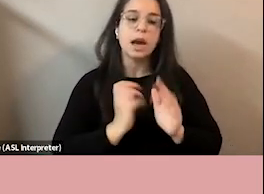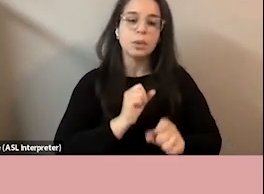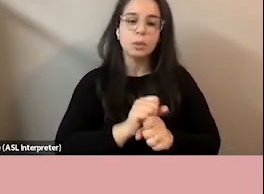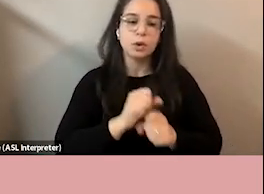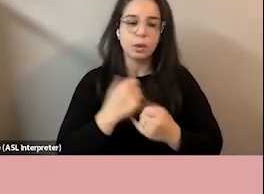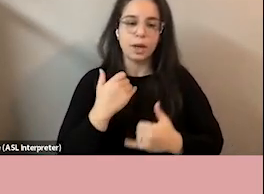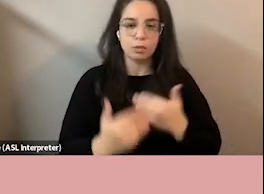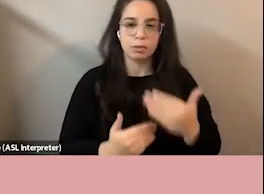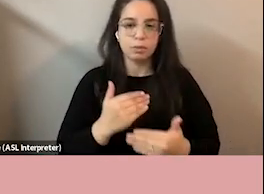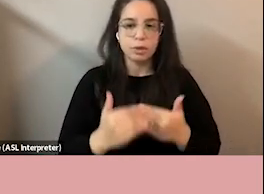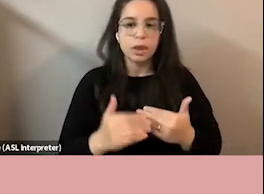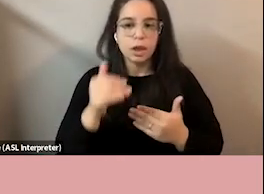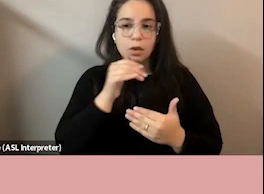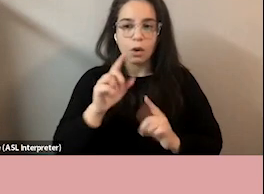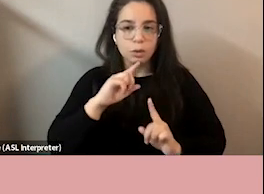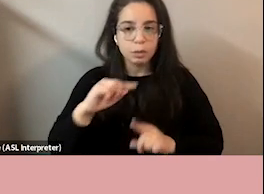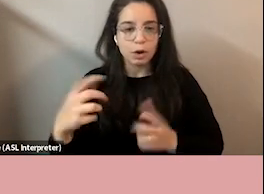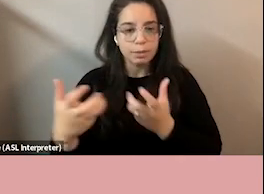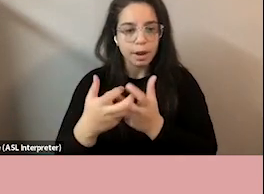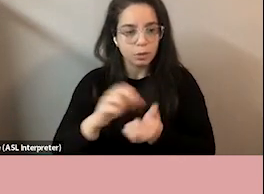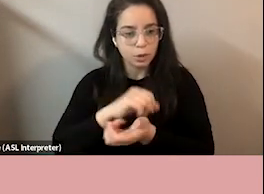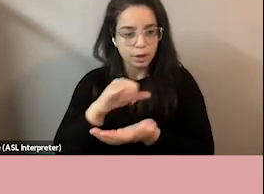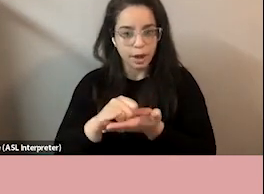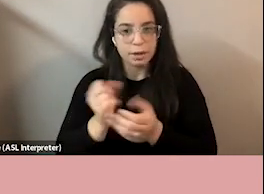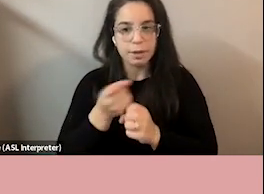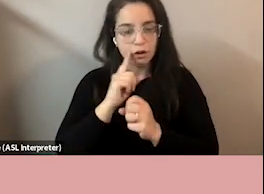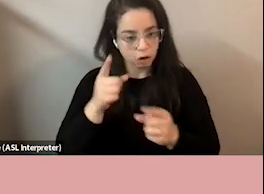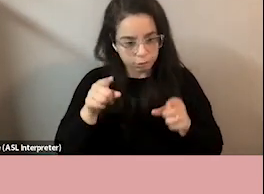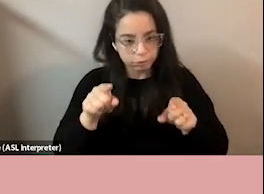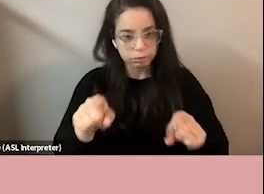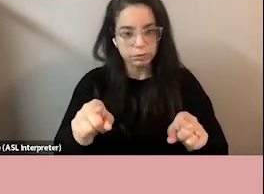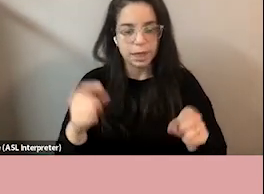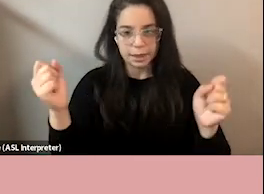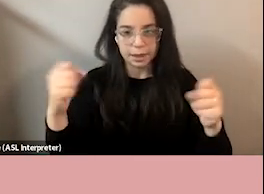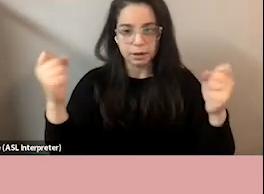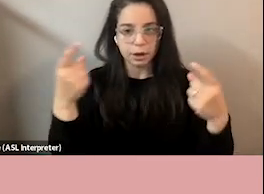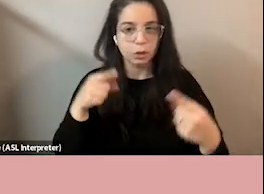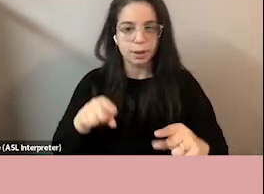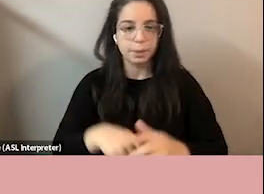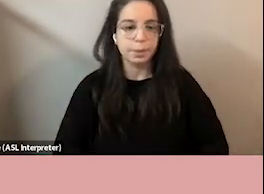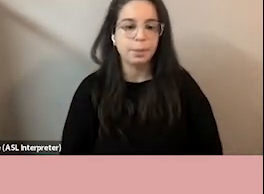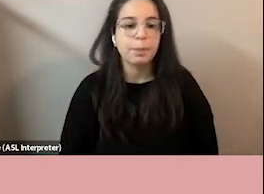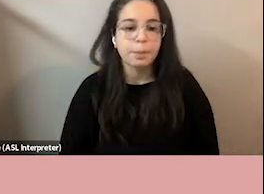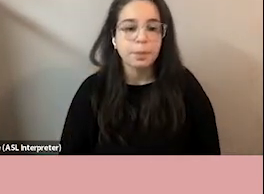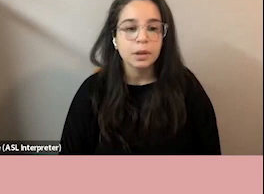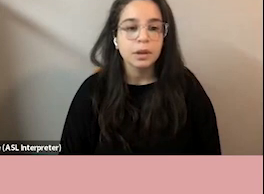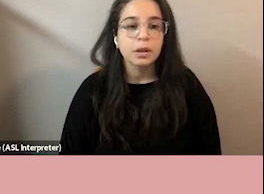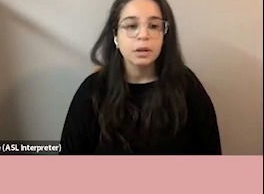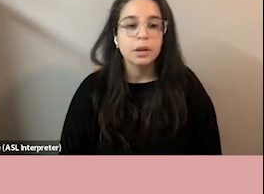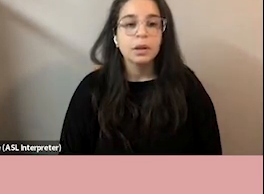respond to the scarborough charter and make sure that we are in alignment to their calls to action the